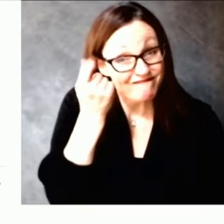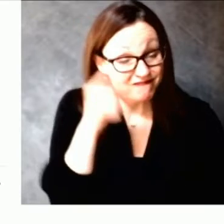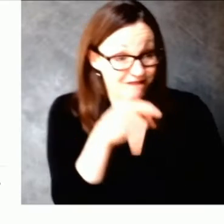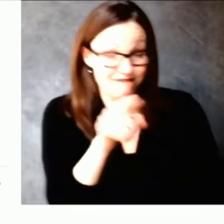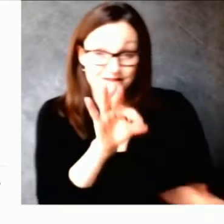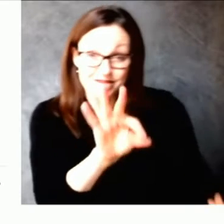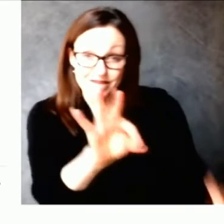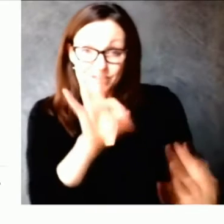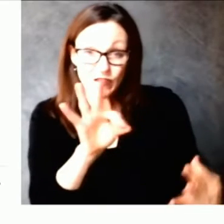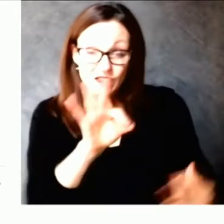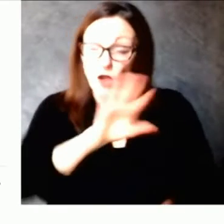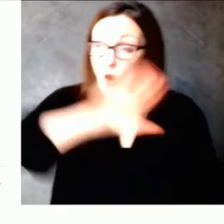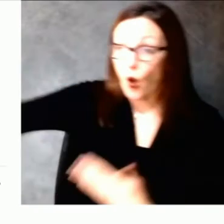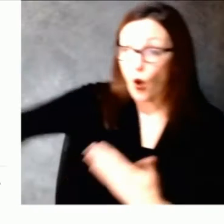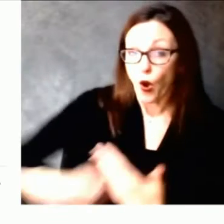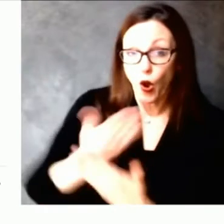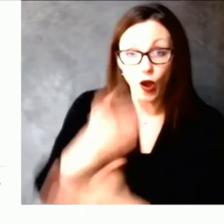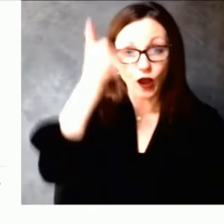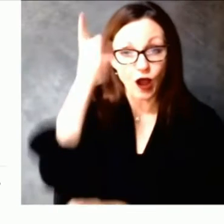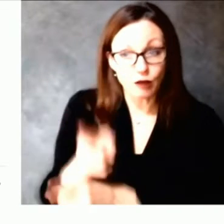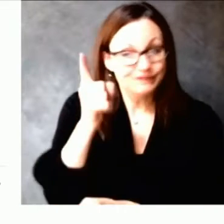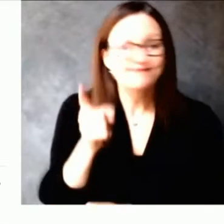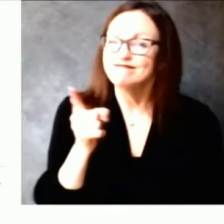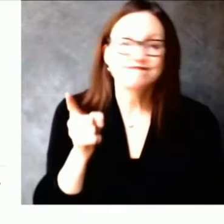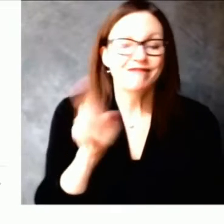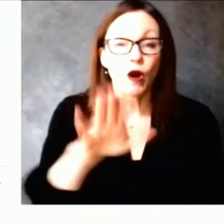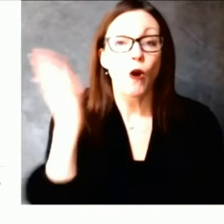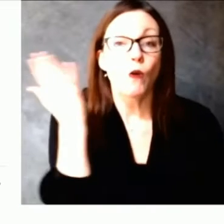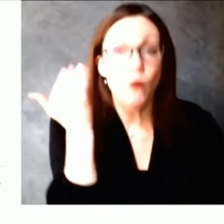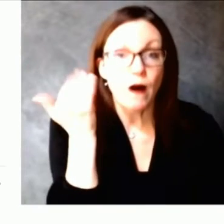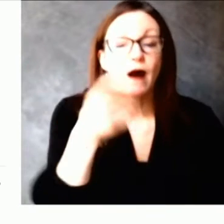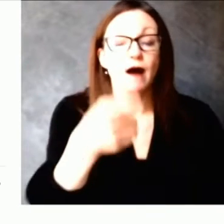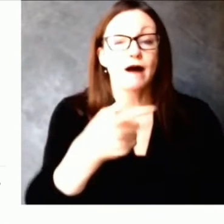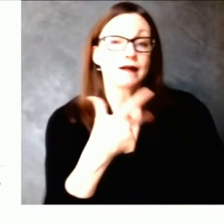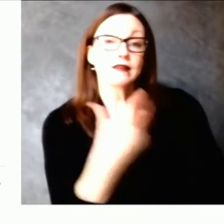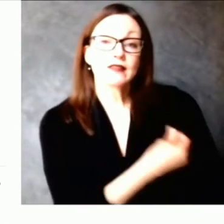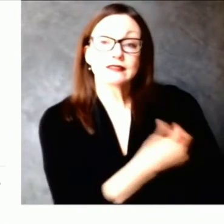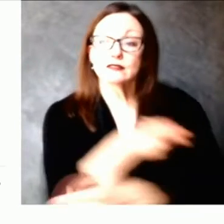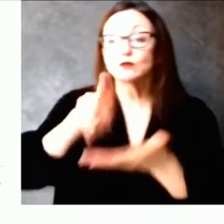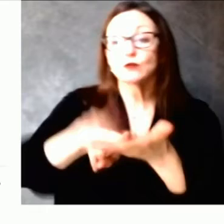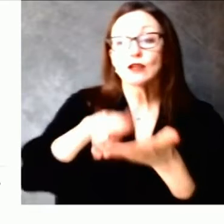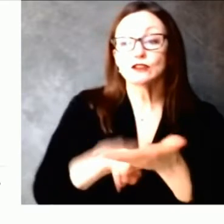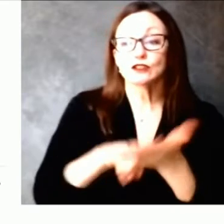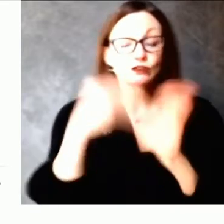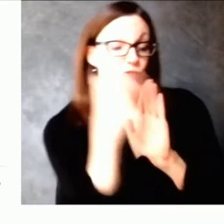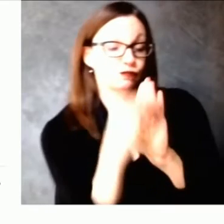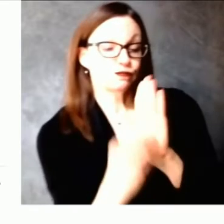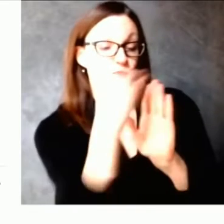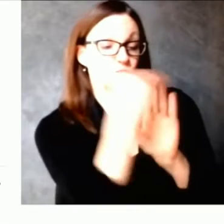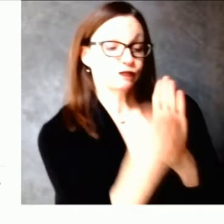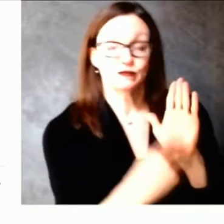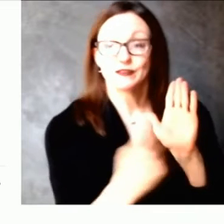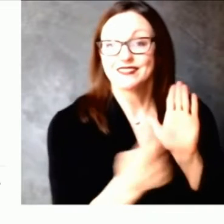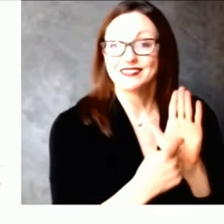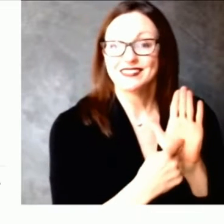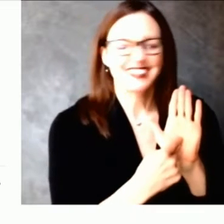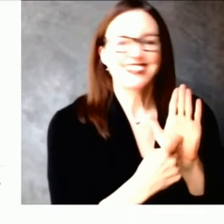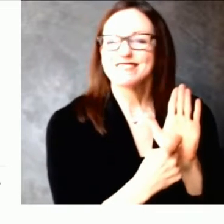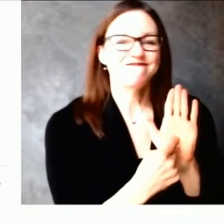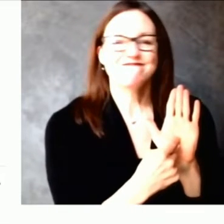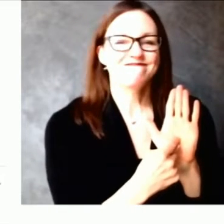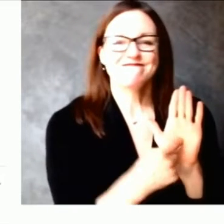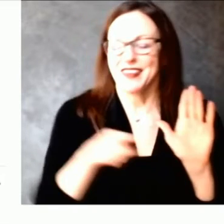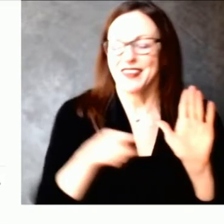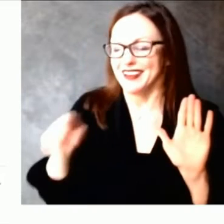for sex to 8.8% for race are far lower than the national reports of missing data